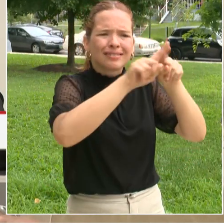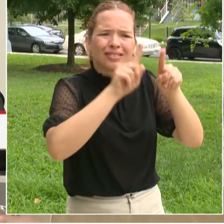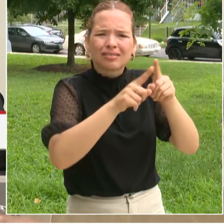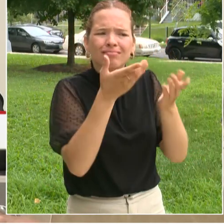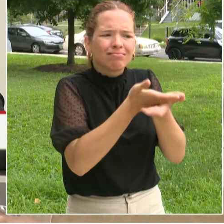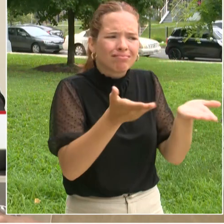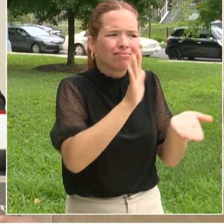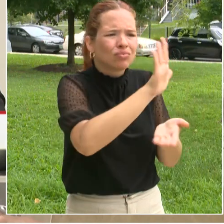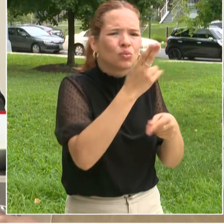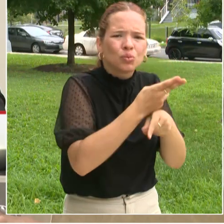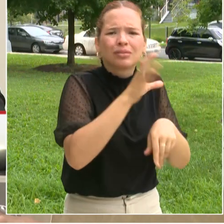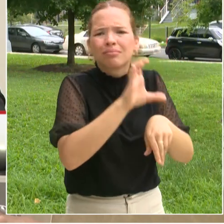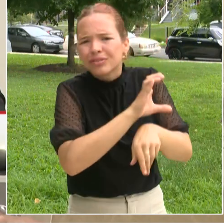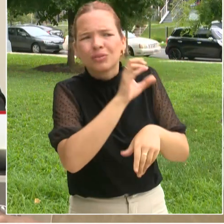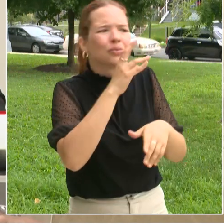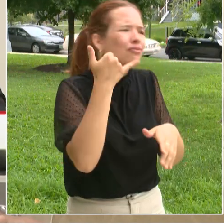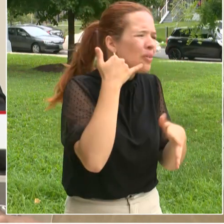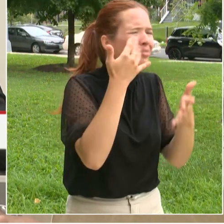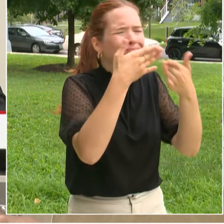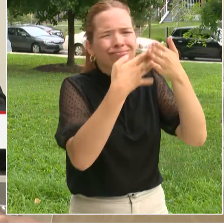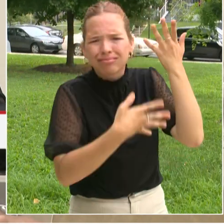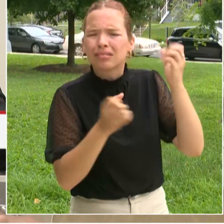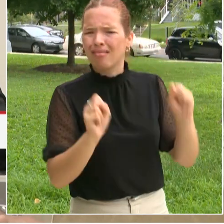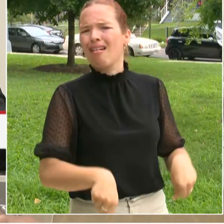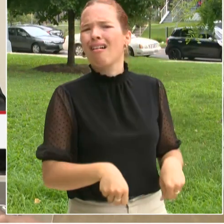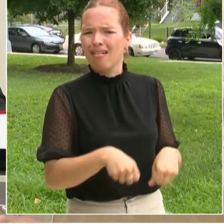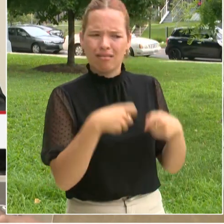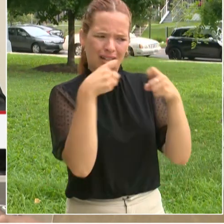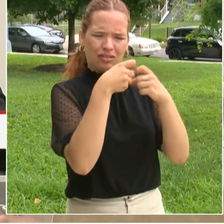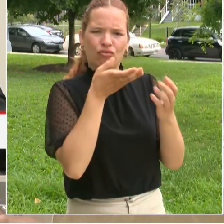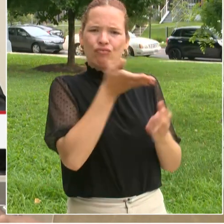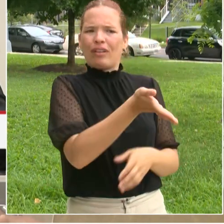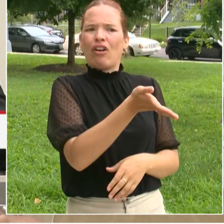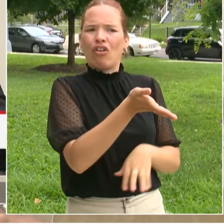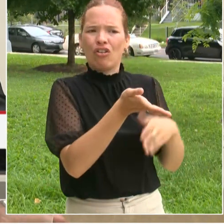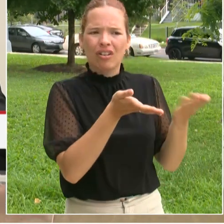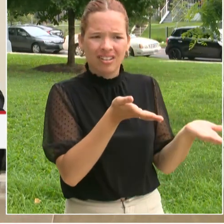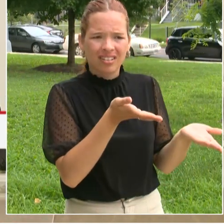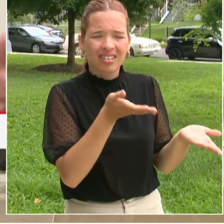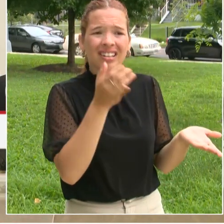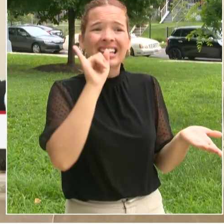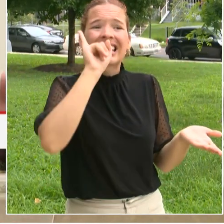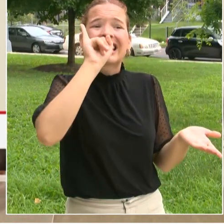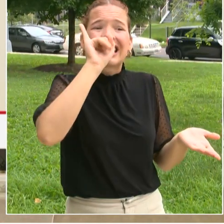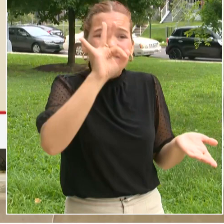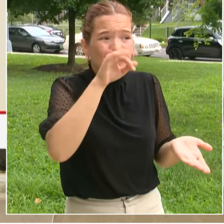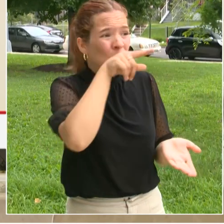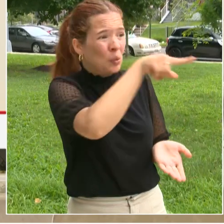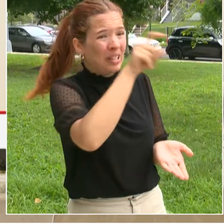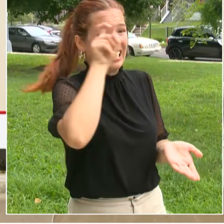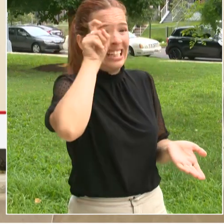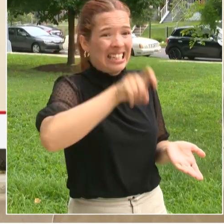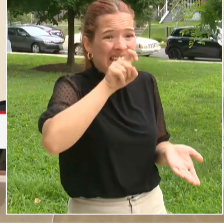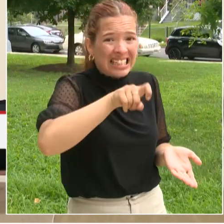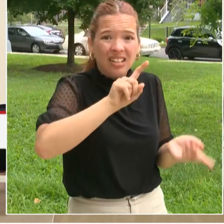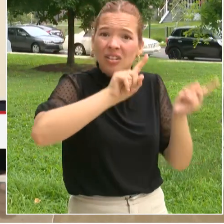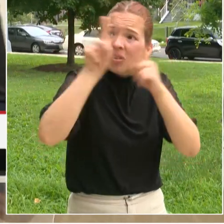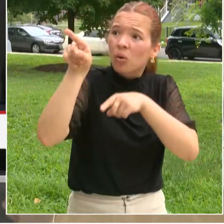and we also open up our schools and give access to technology when families don't have technology in the home.